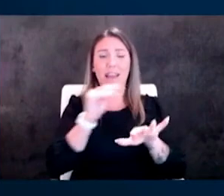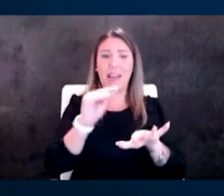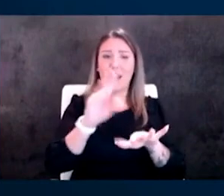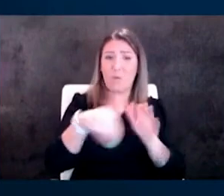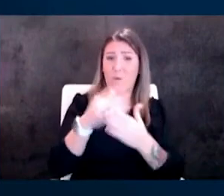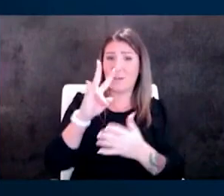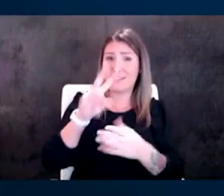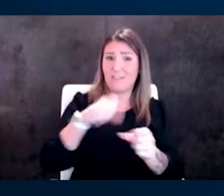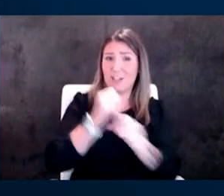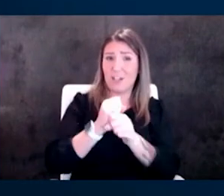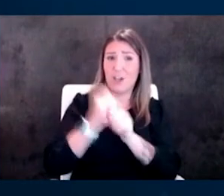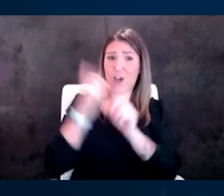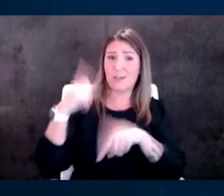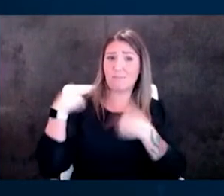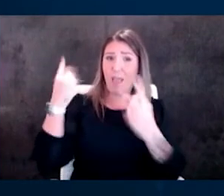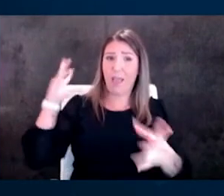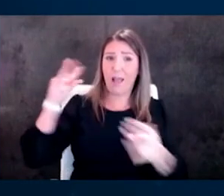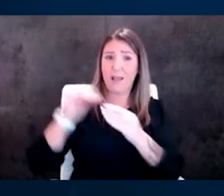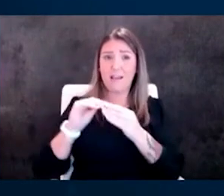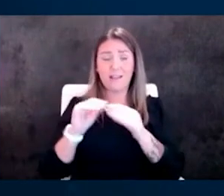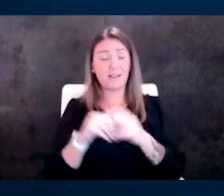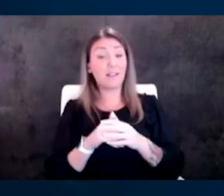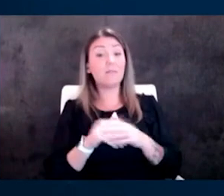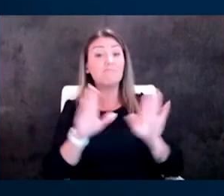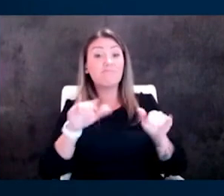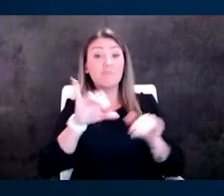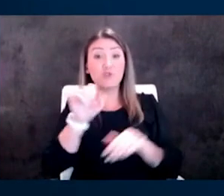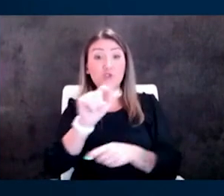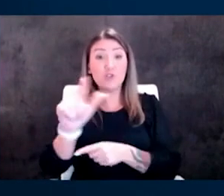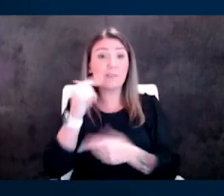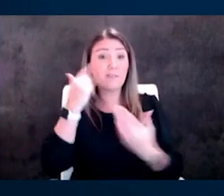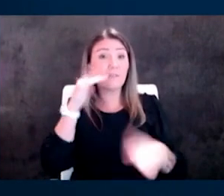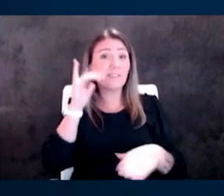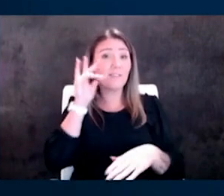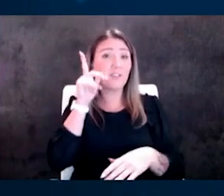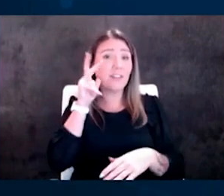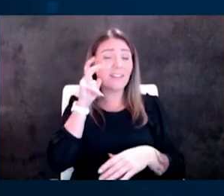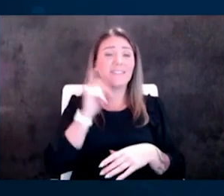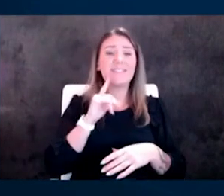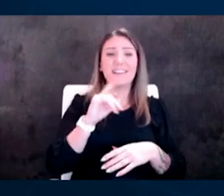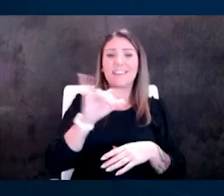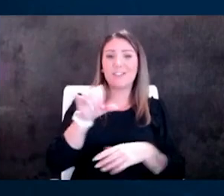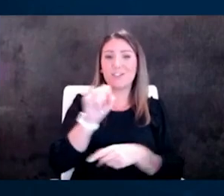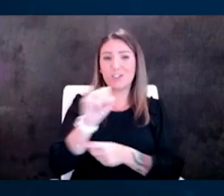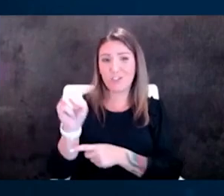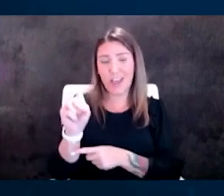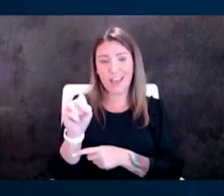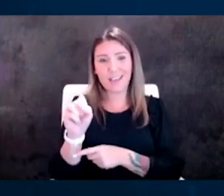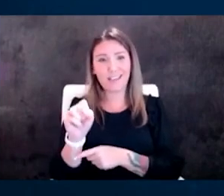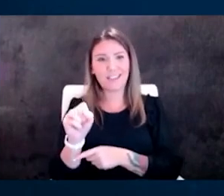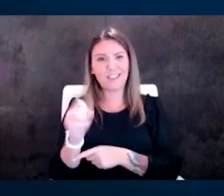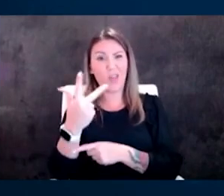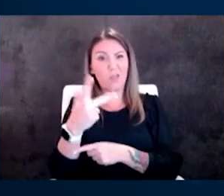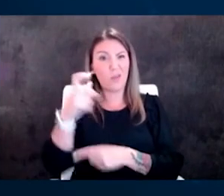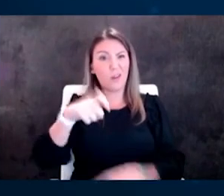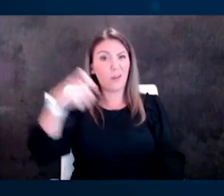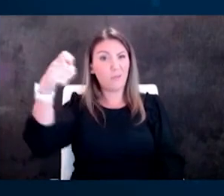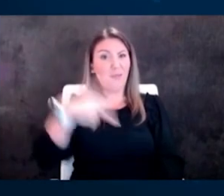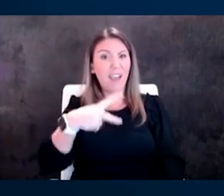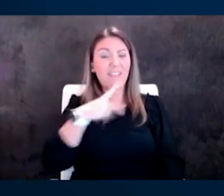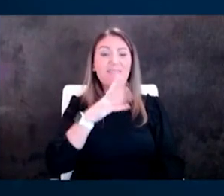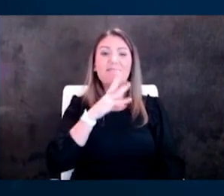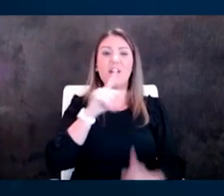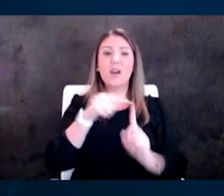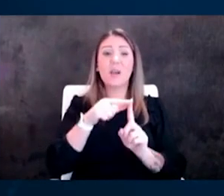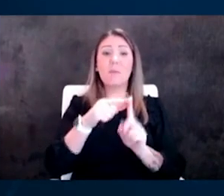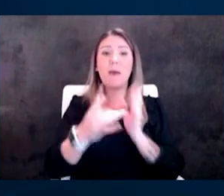great work and by the way jill i don't know if you're listening out there i know you are and jess got to get these three back because we didn't even talk about telemedicine with this part